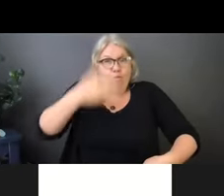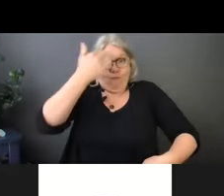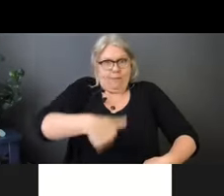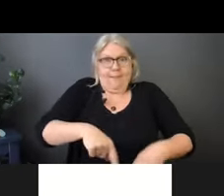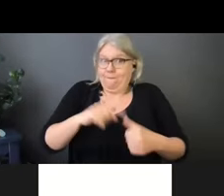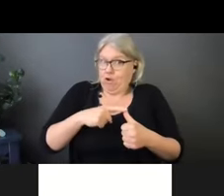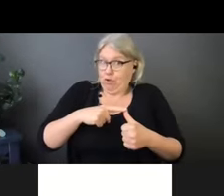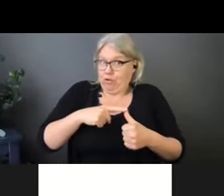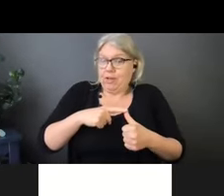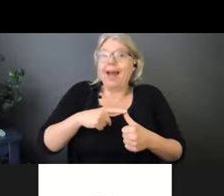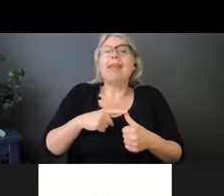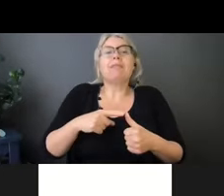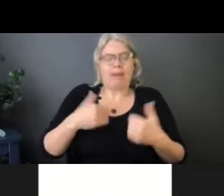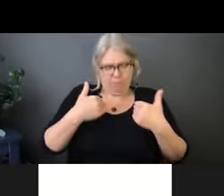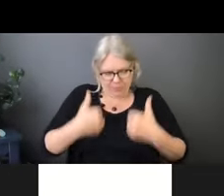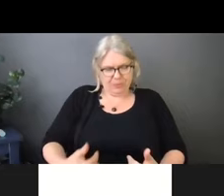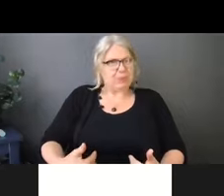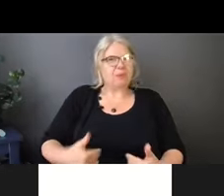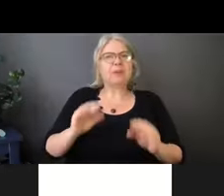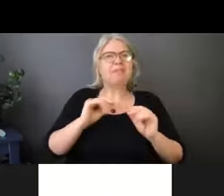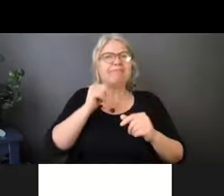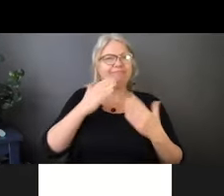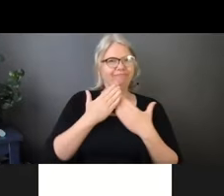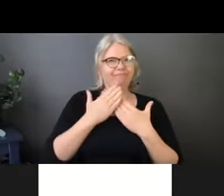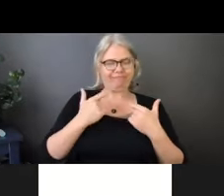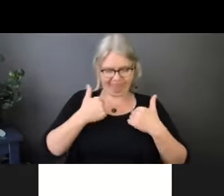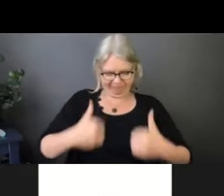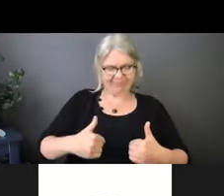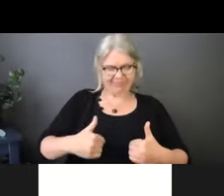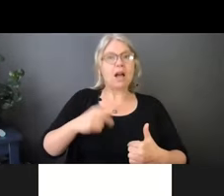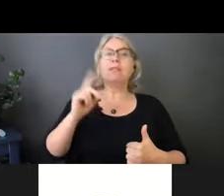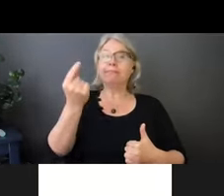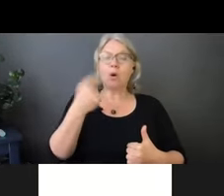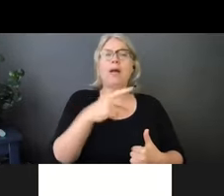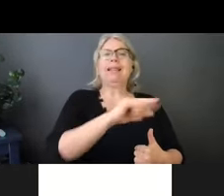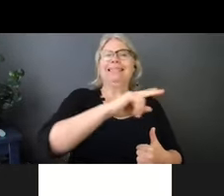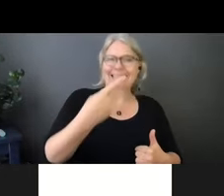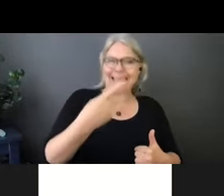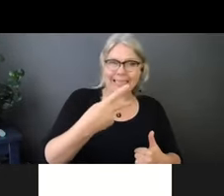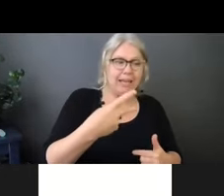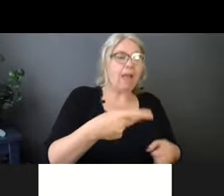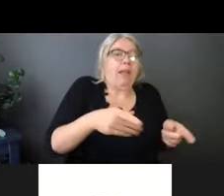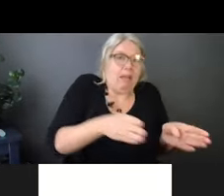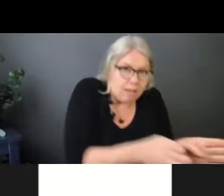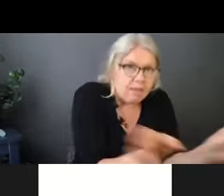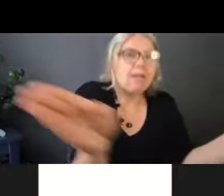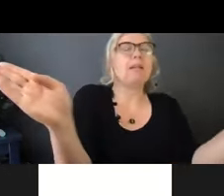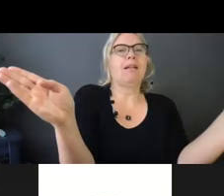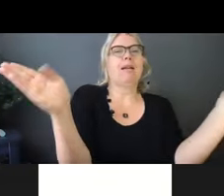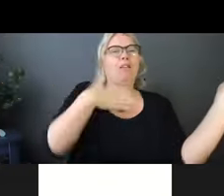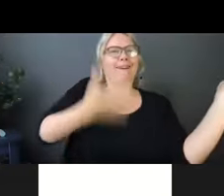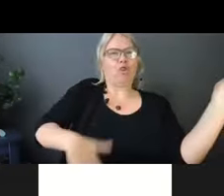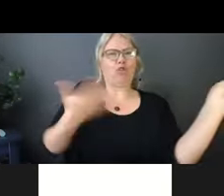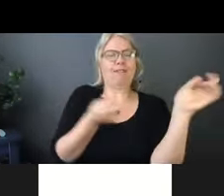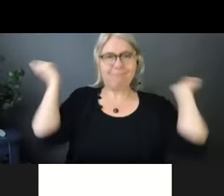Then you'll have a space at the front that's not covered. So then you put another gown on forward facing. Tie it at the back